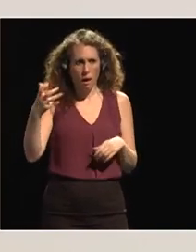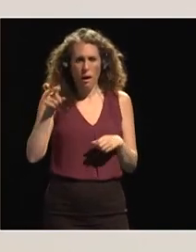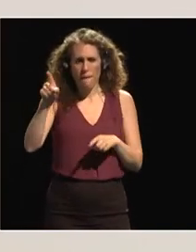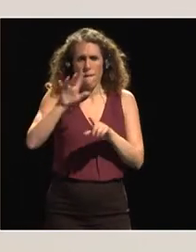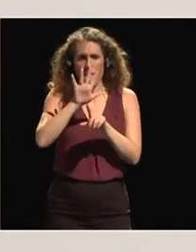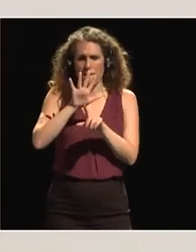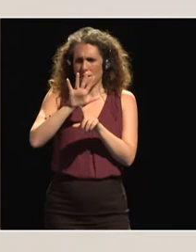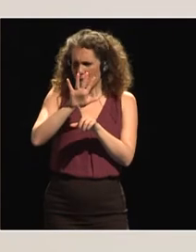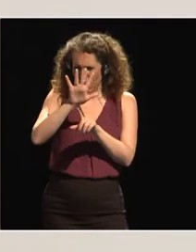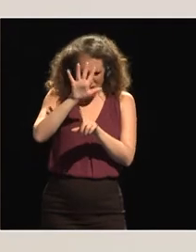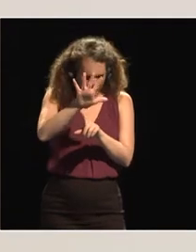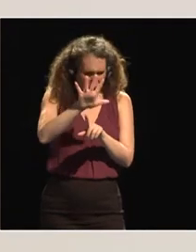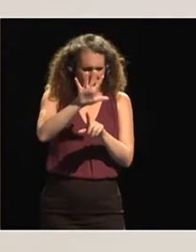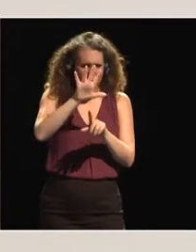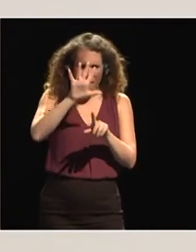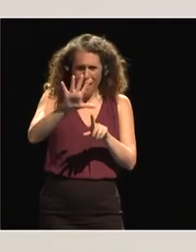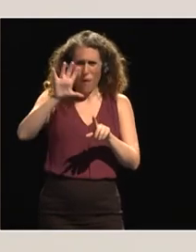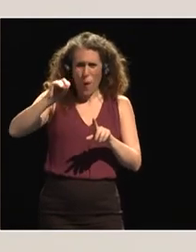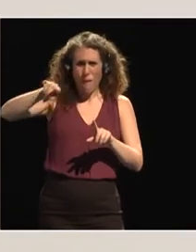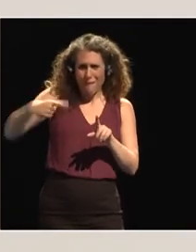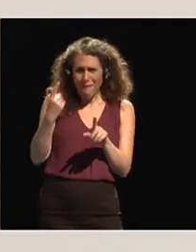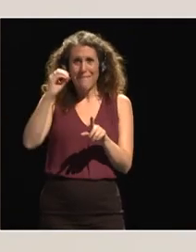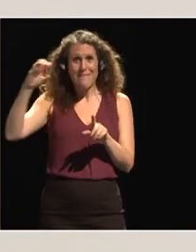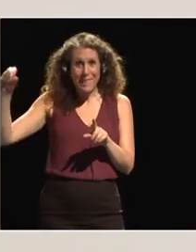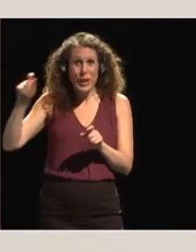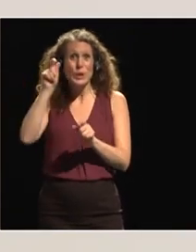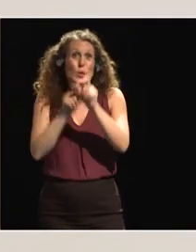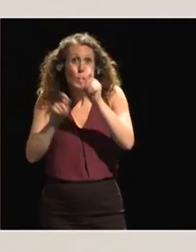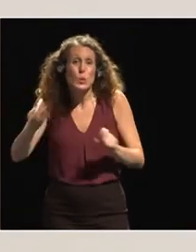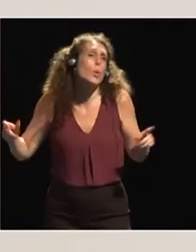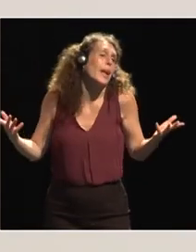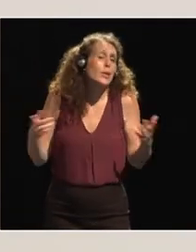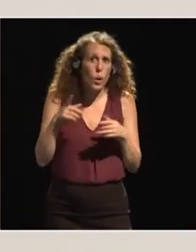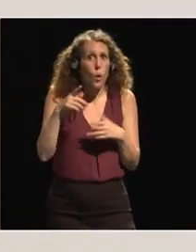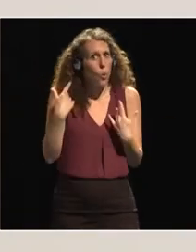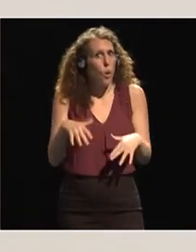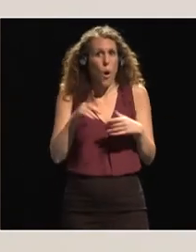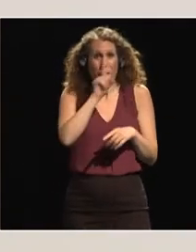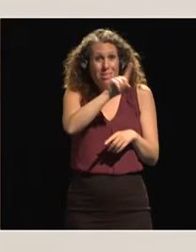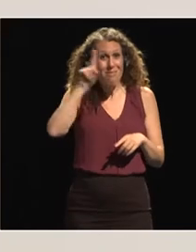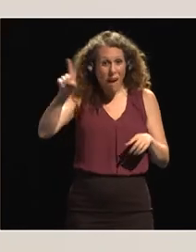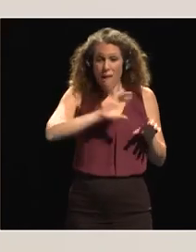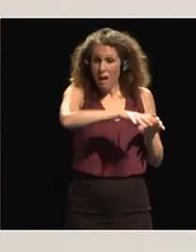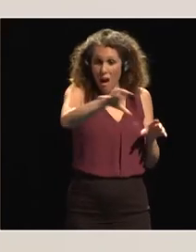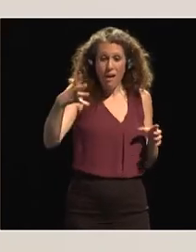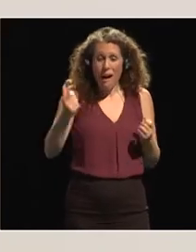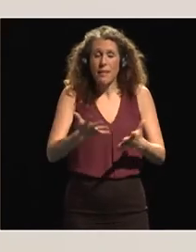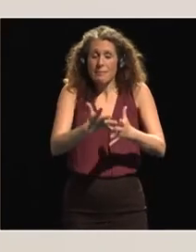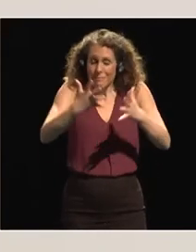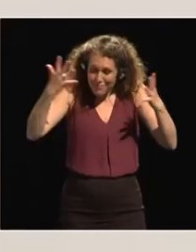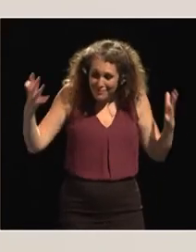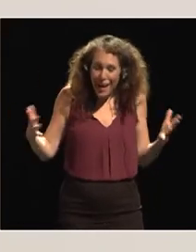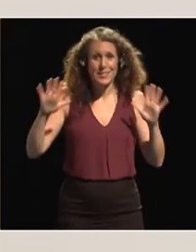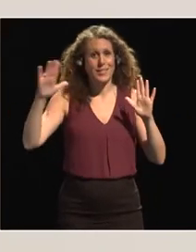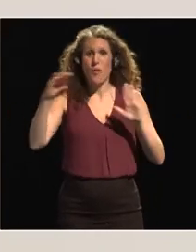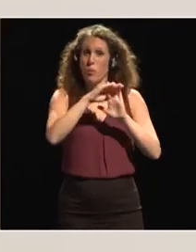,000 students in 1,600 so 11 country they have a large program for training